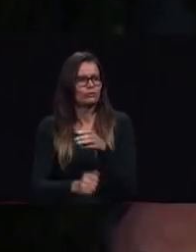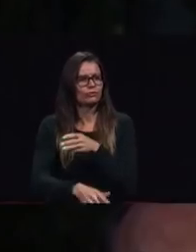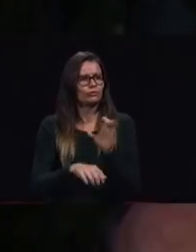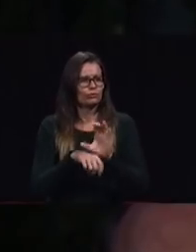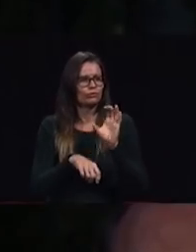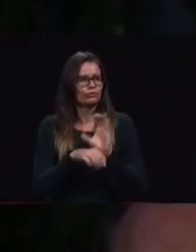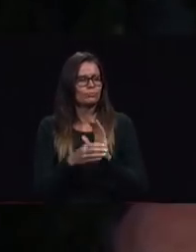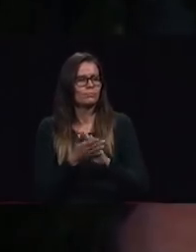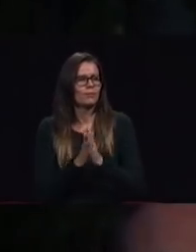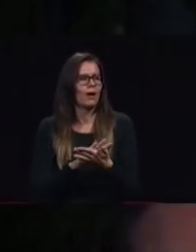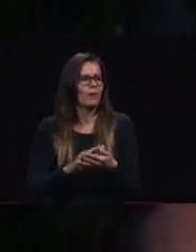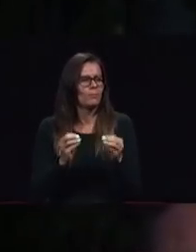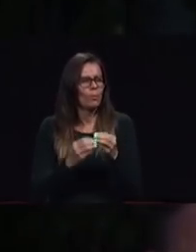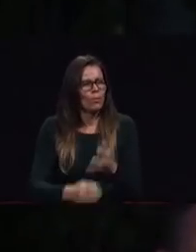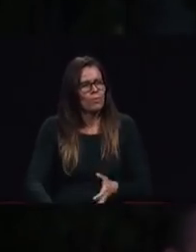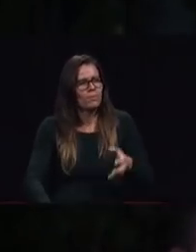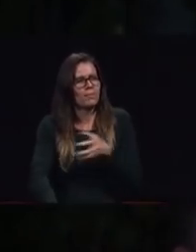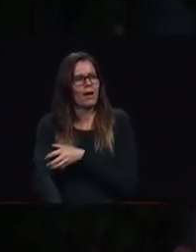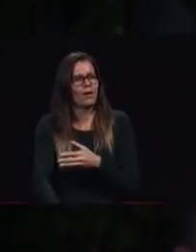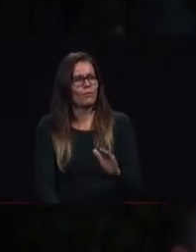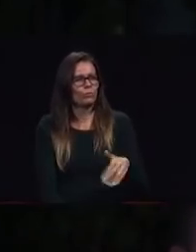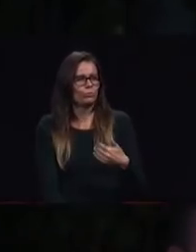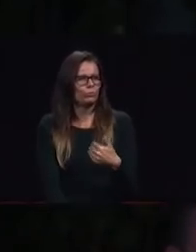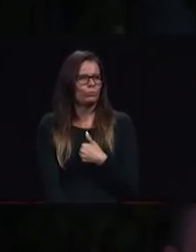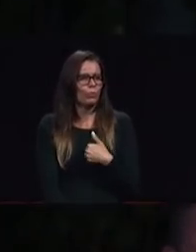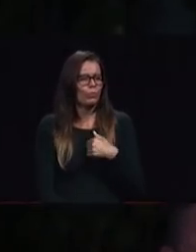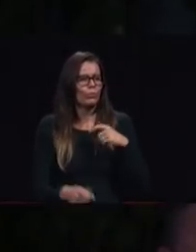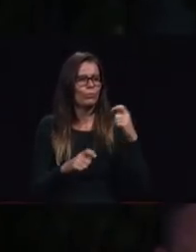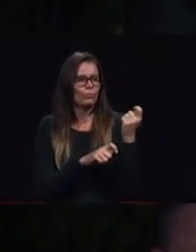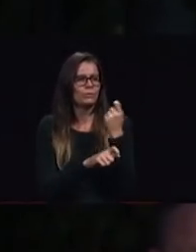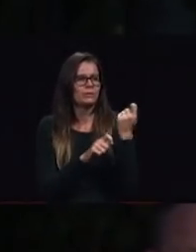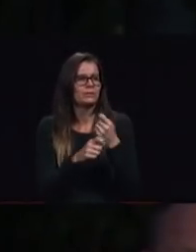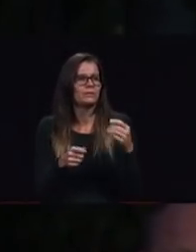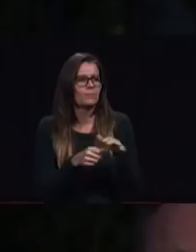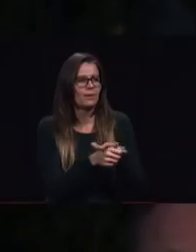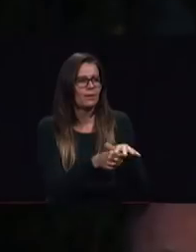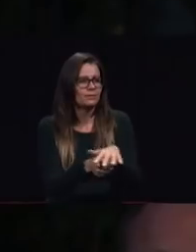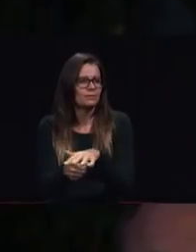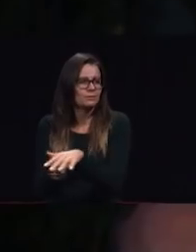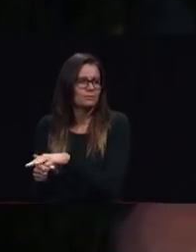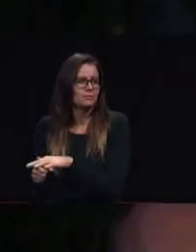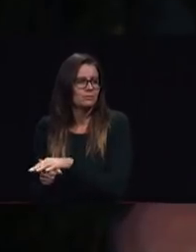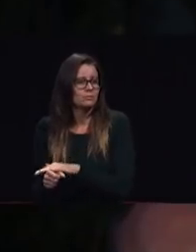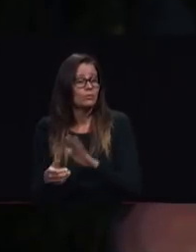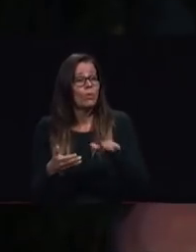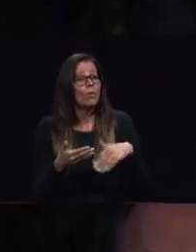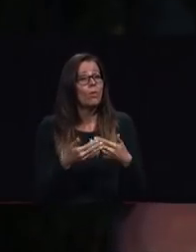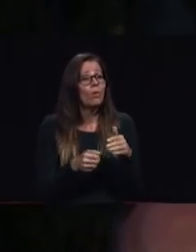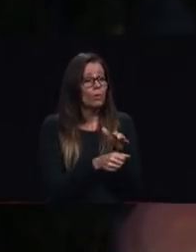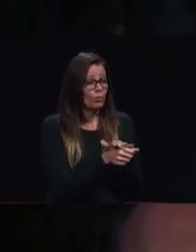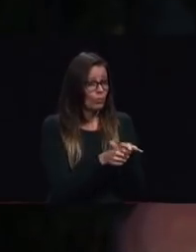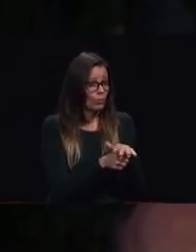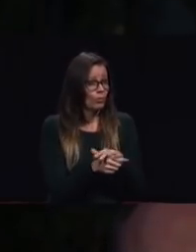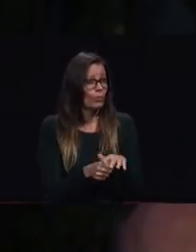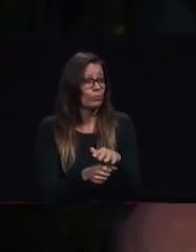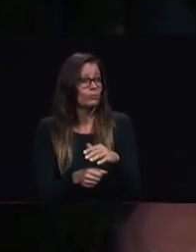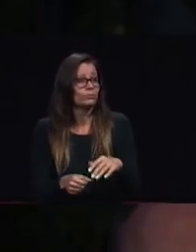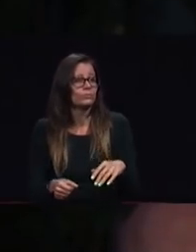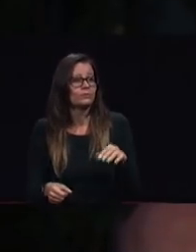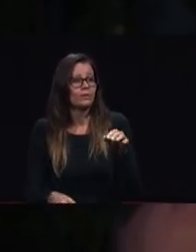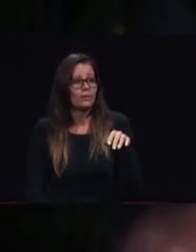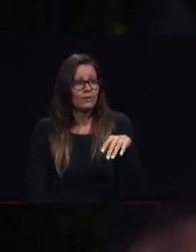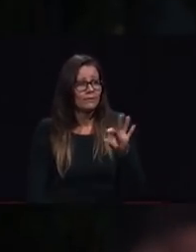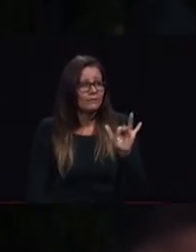I'm personally asking that all local fields unions and divisions emphasize this